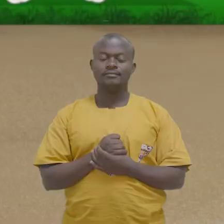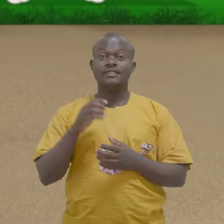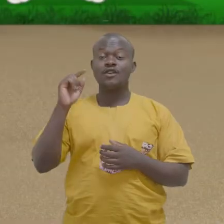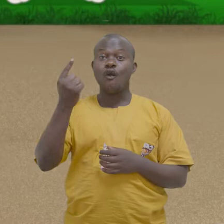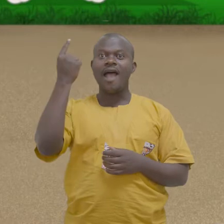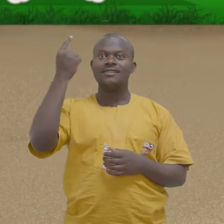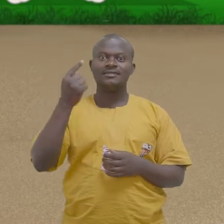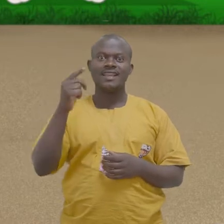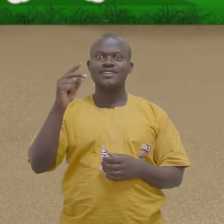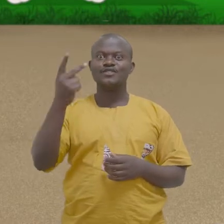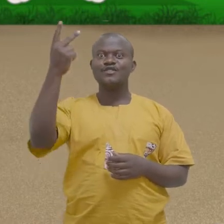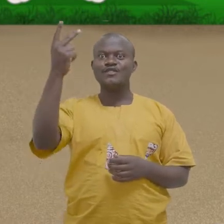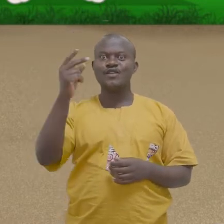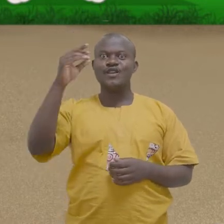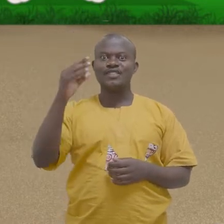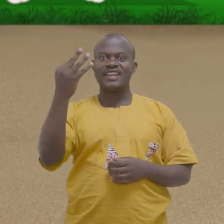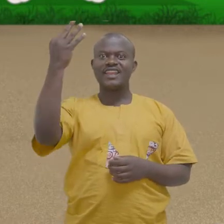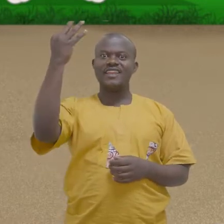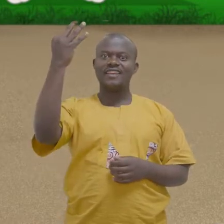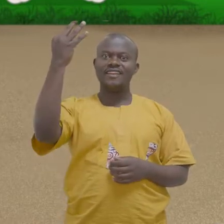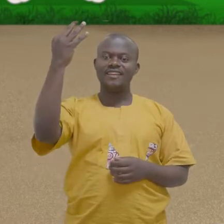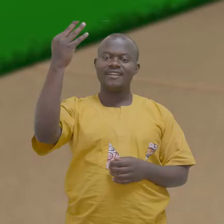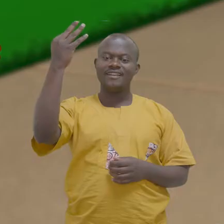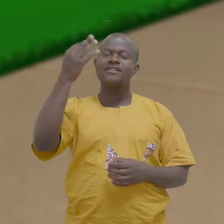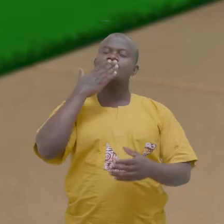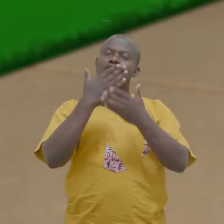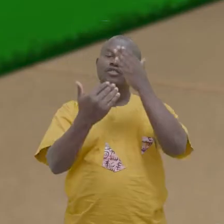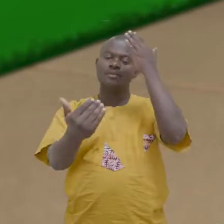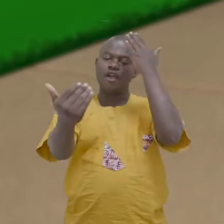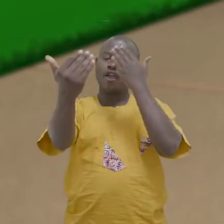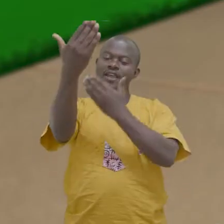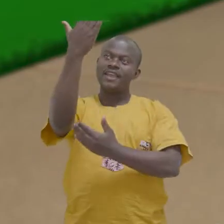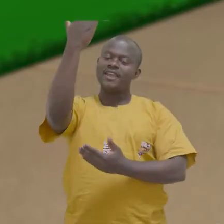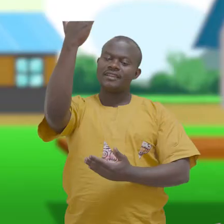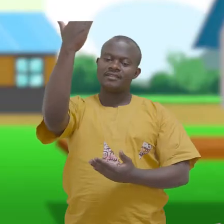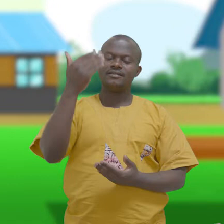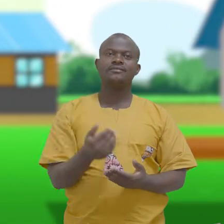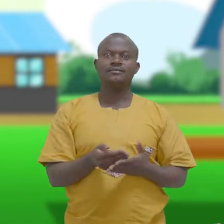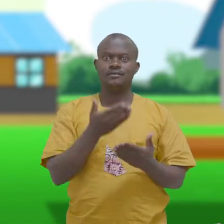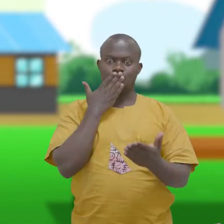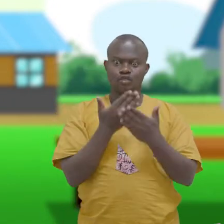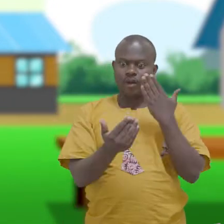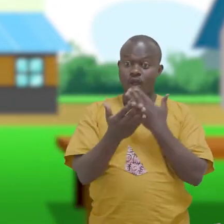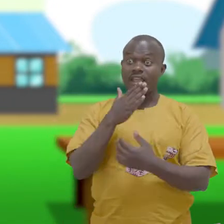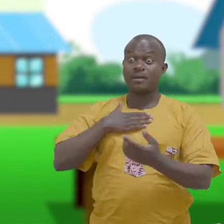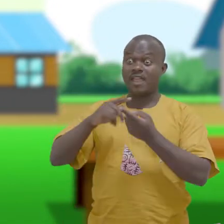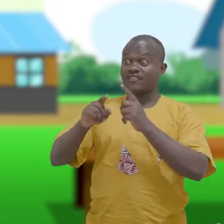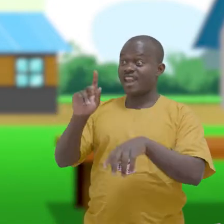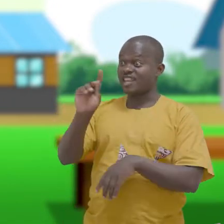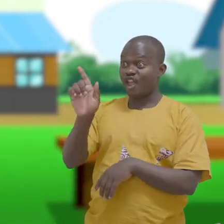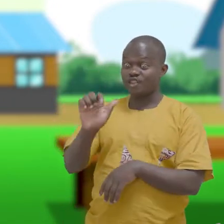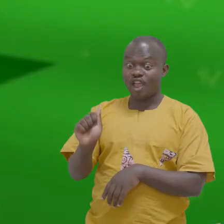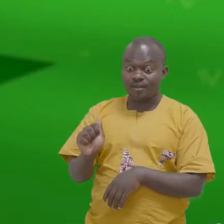One, two, three Good morning Good morning my friend